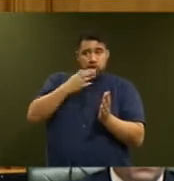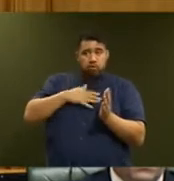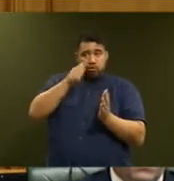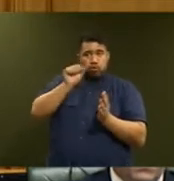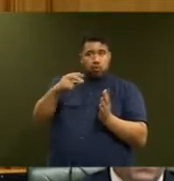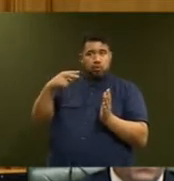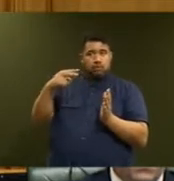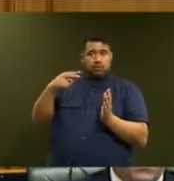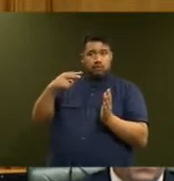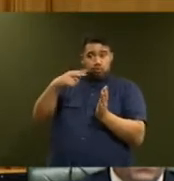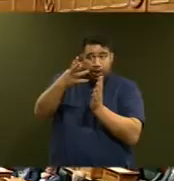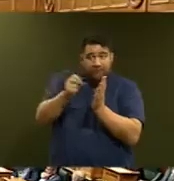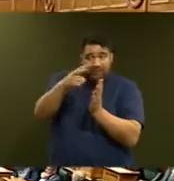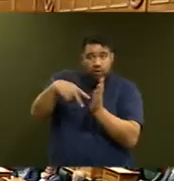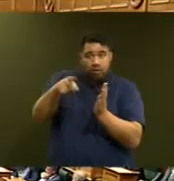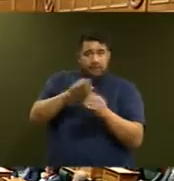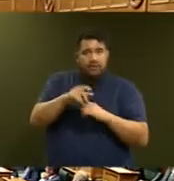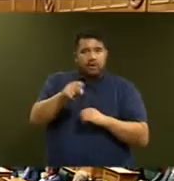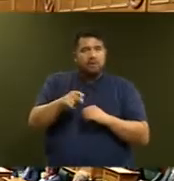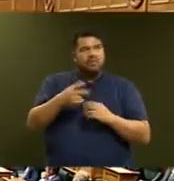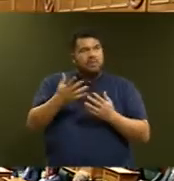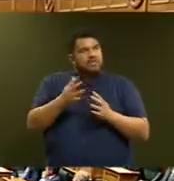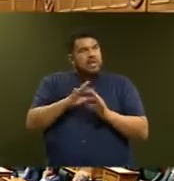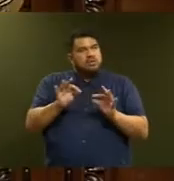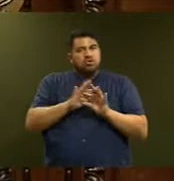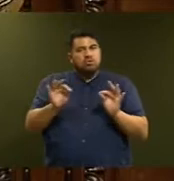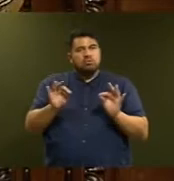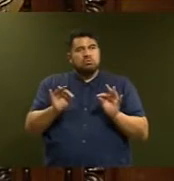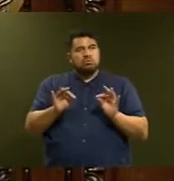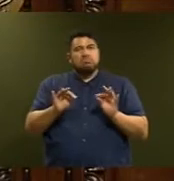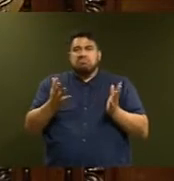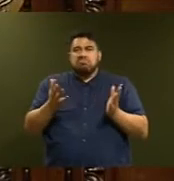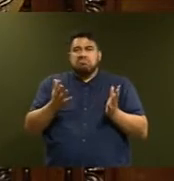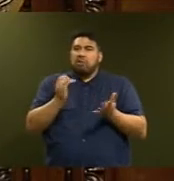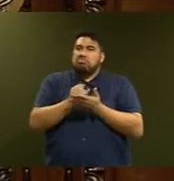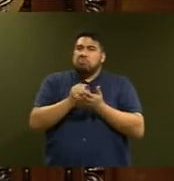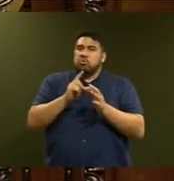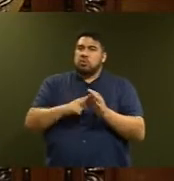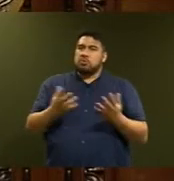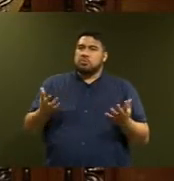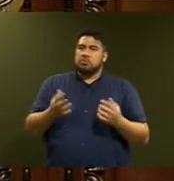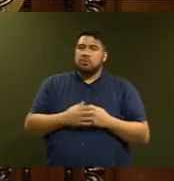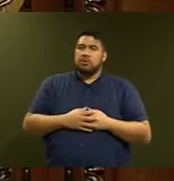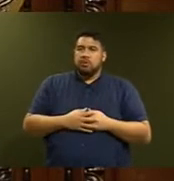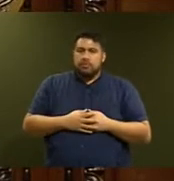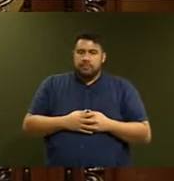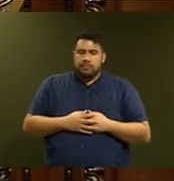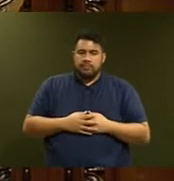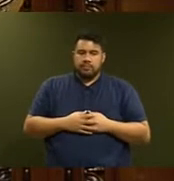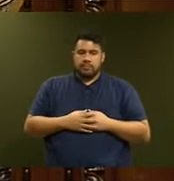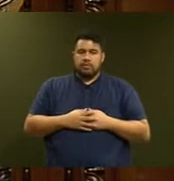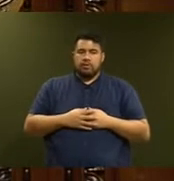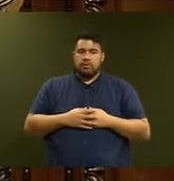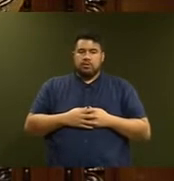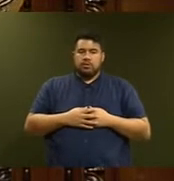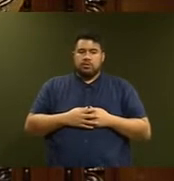that's not unreasonable? I, I, it's, it's absolutely, I mean, the, the idea that a minister can't have an opinion on something in his portfolio that